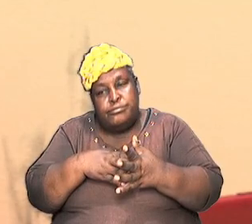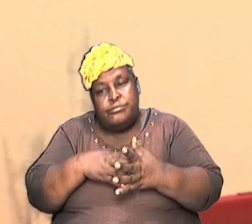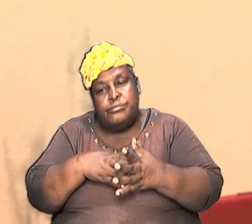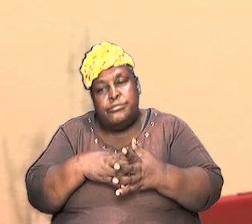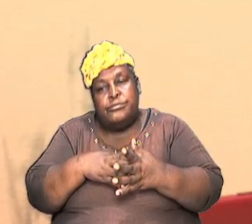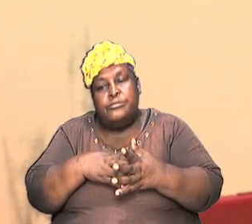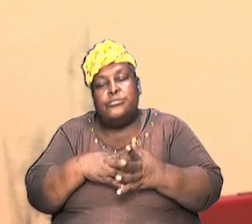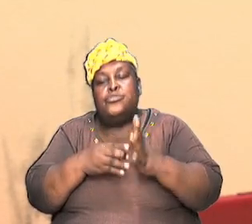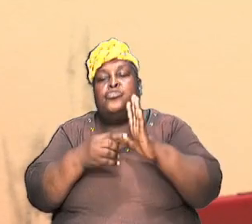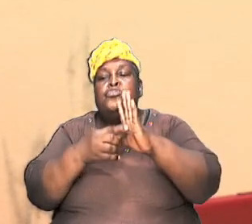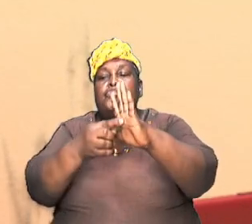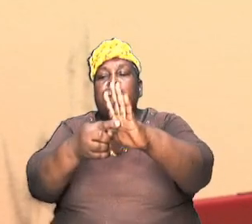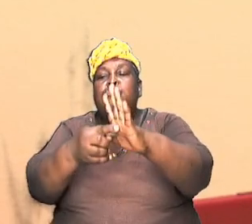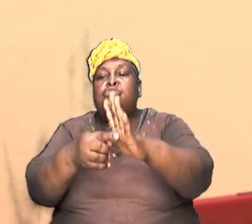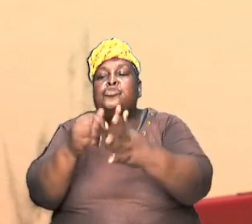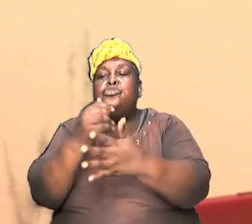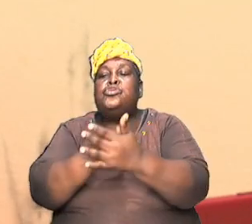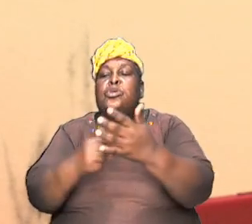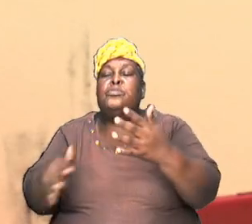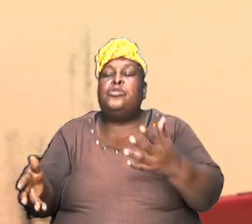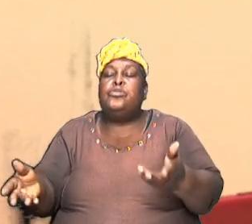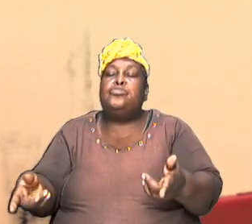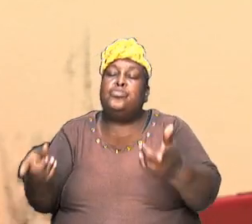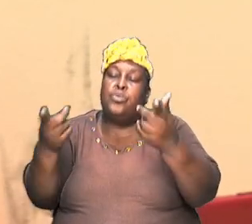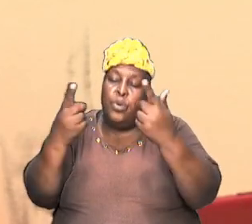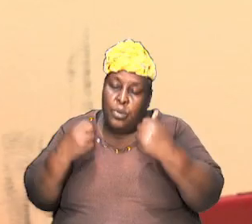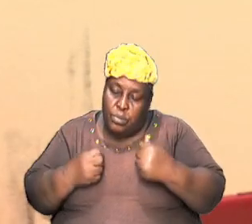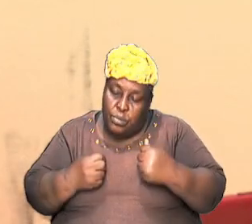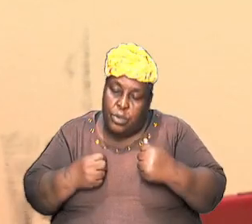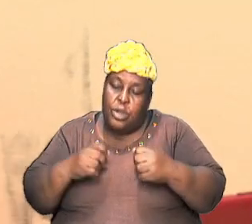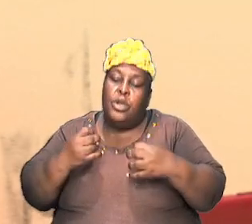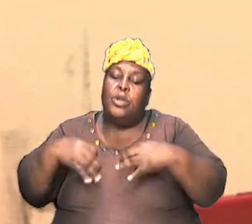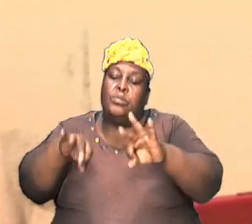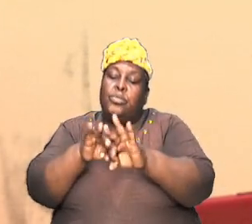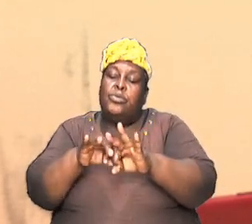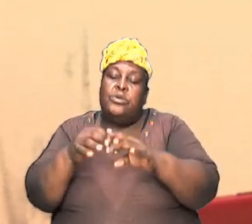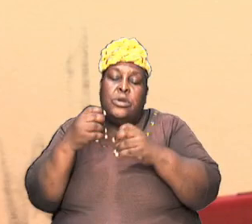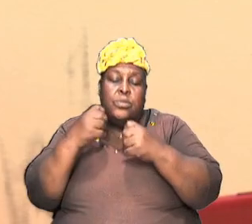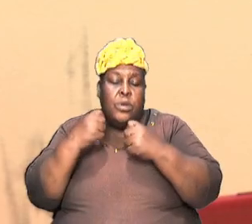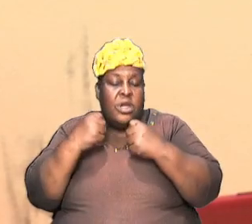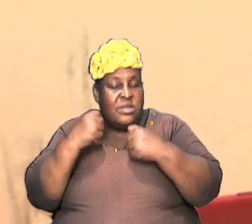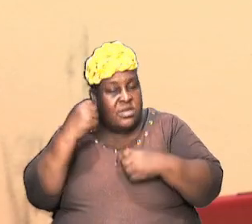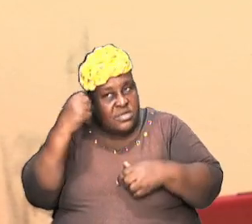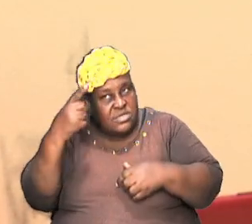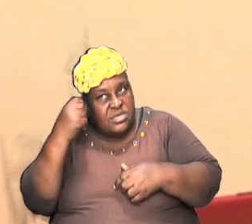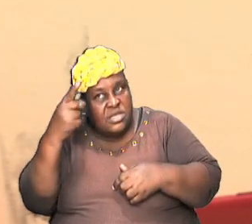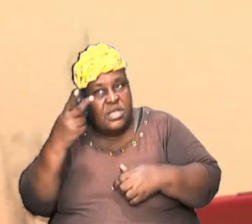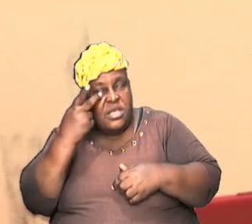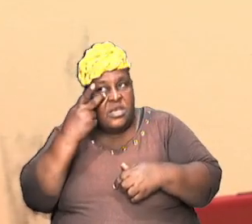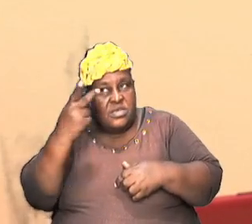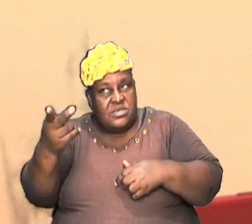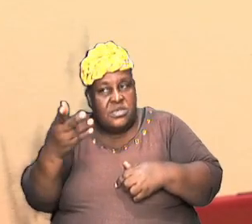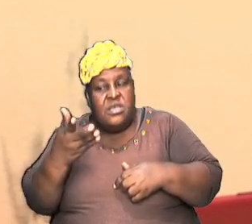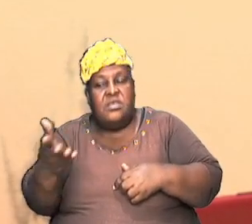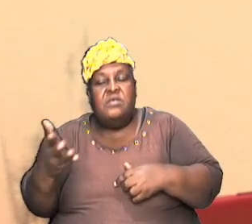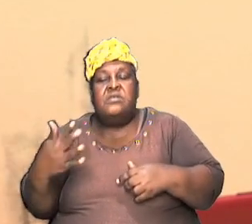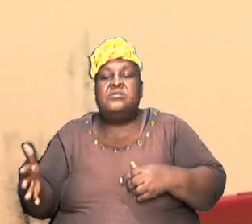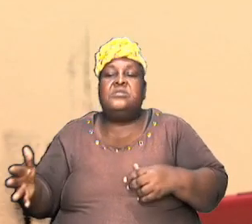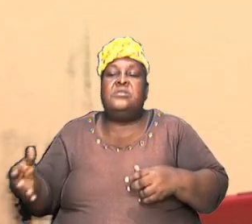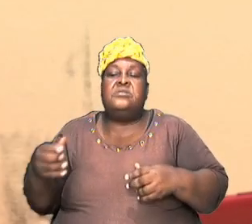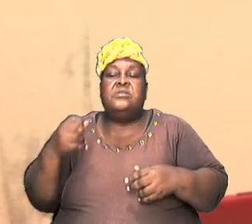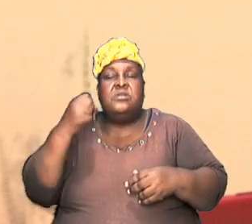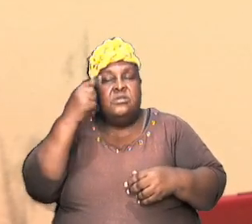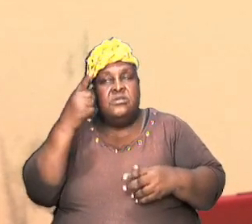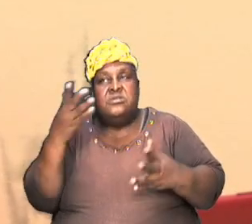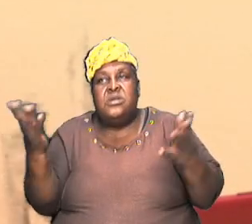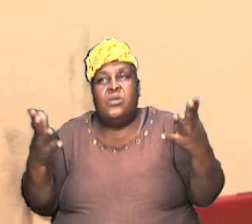something that is to come and it is important that we understand that we see these things and understand what they mean